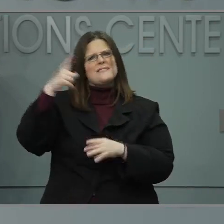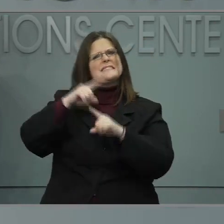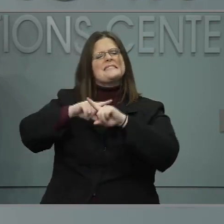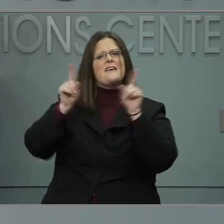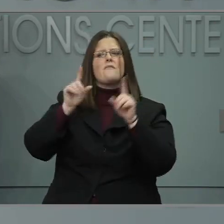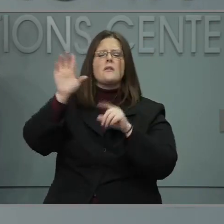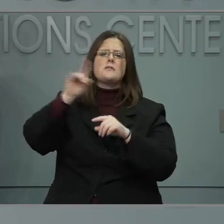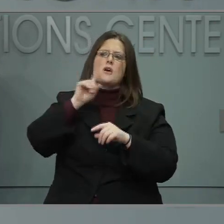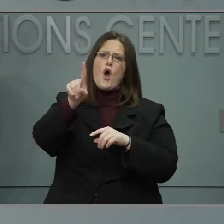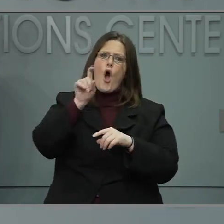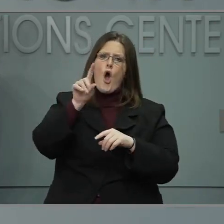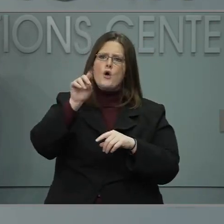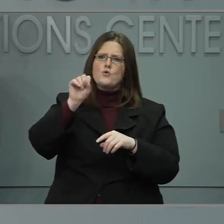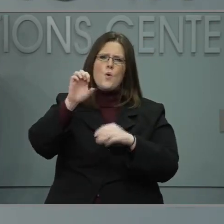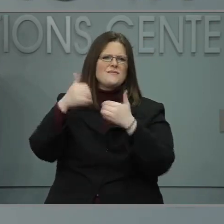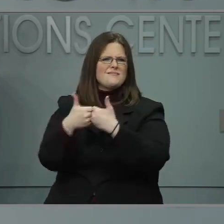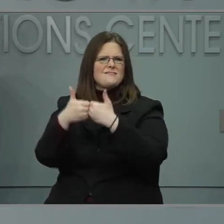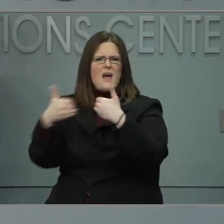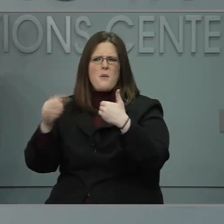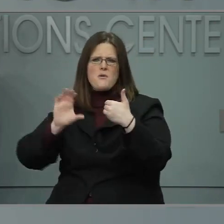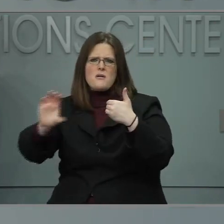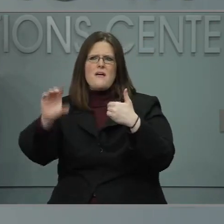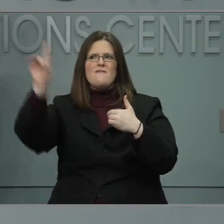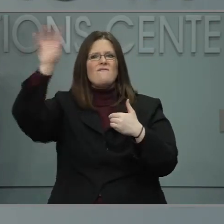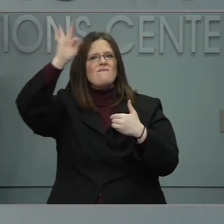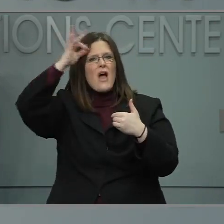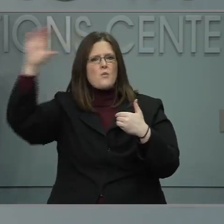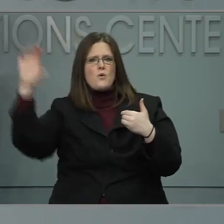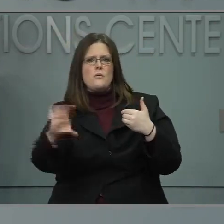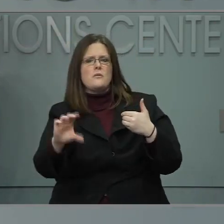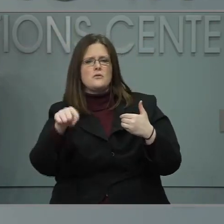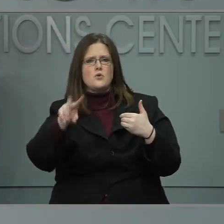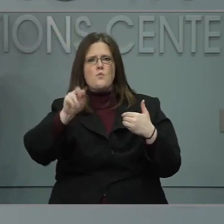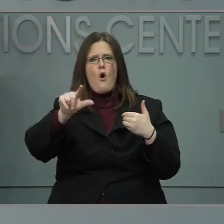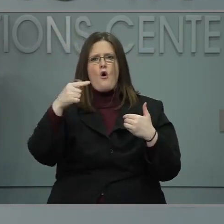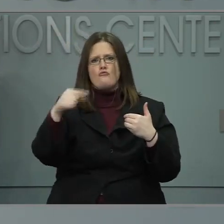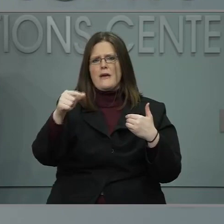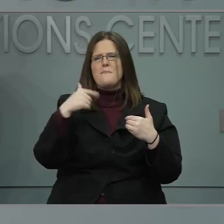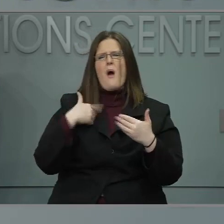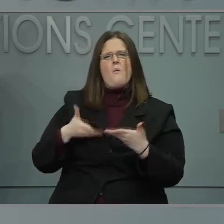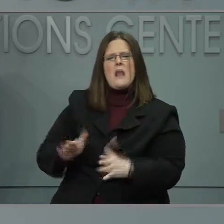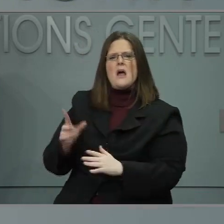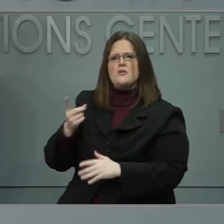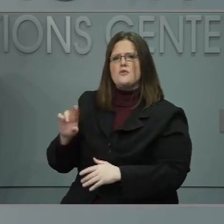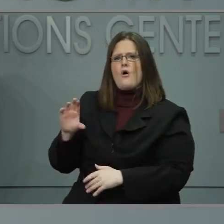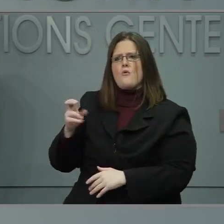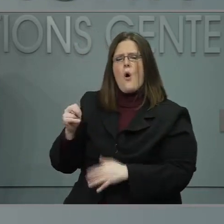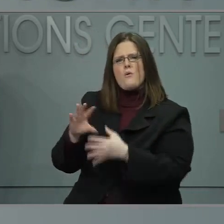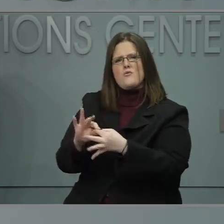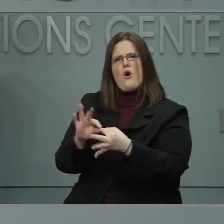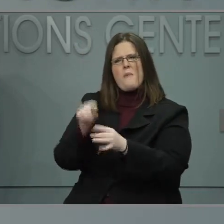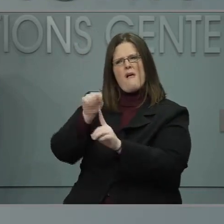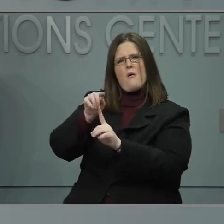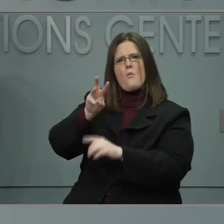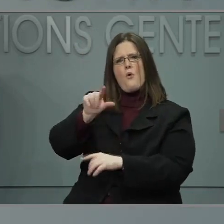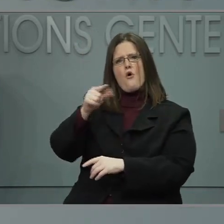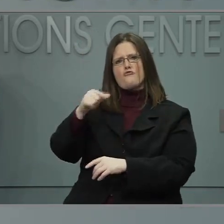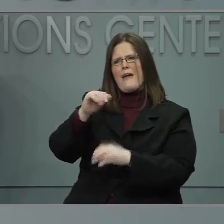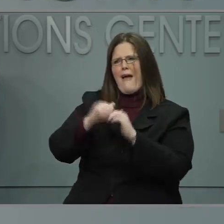each that comes in a separate allocation from the feds. But I'll let Dr. Cohen address that.